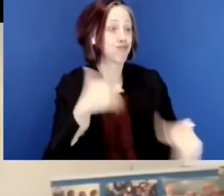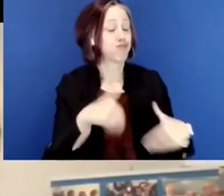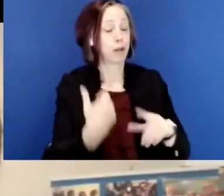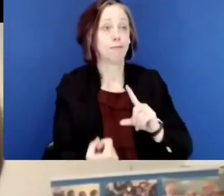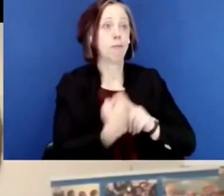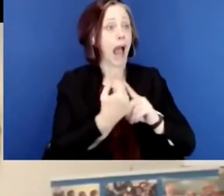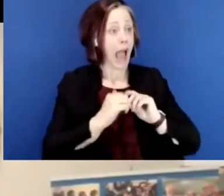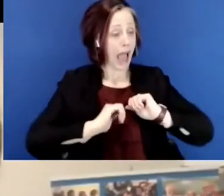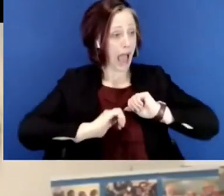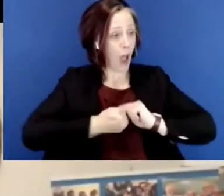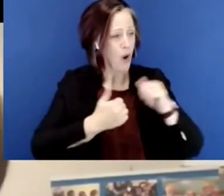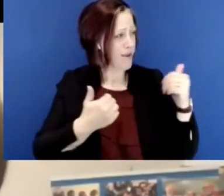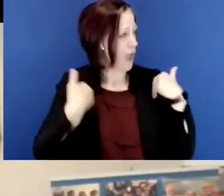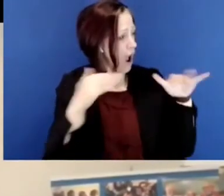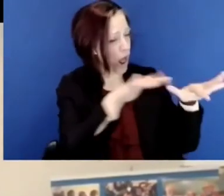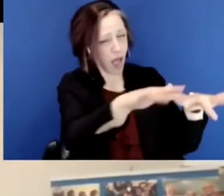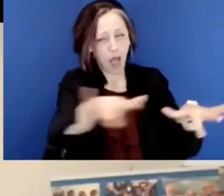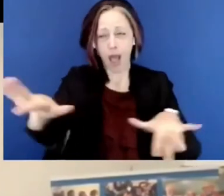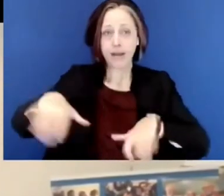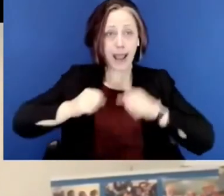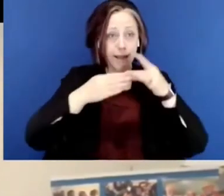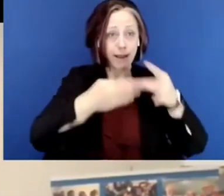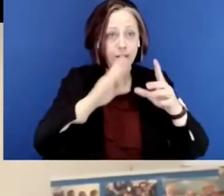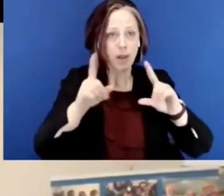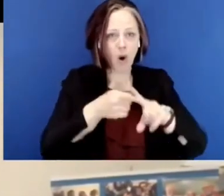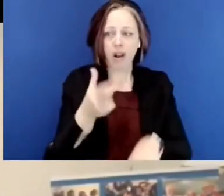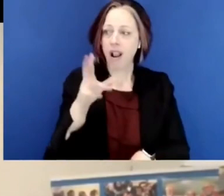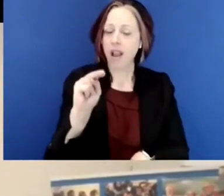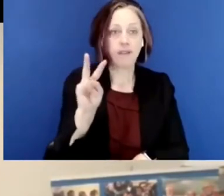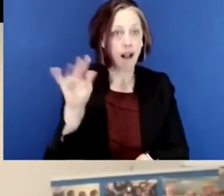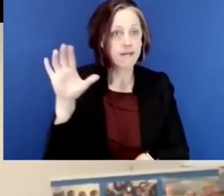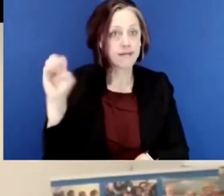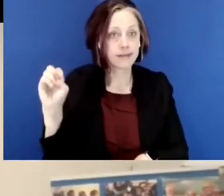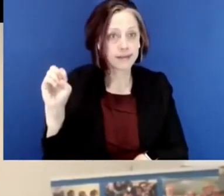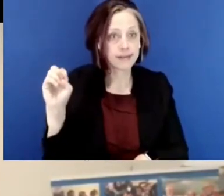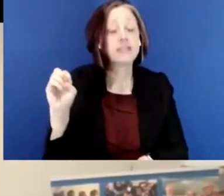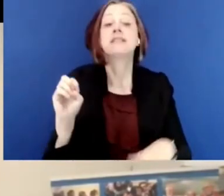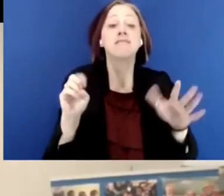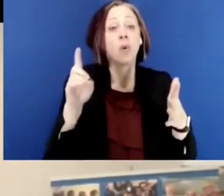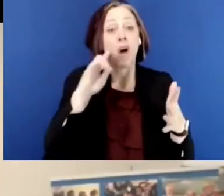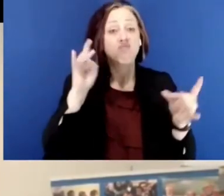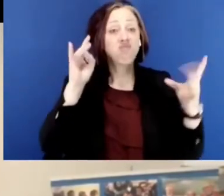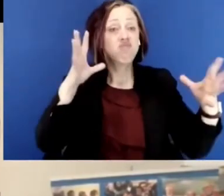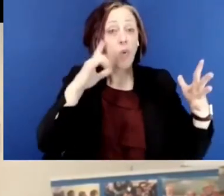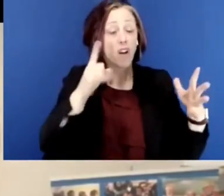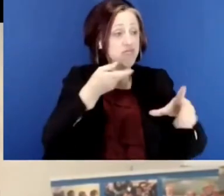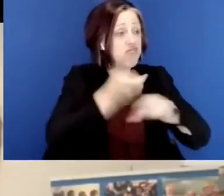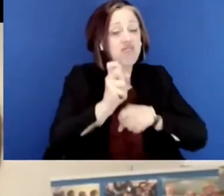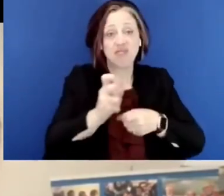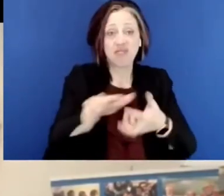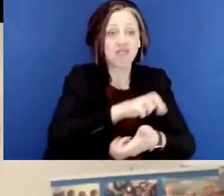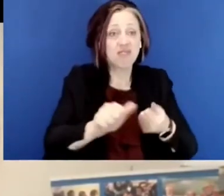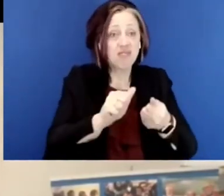we've been really, really impacted by how young people have been the leadership on gun violence, because when